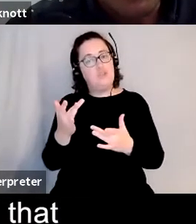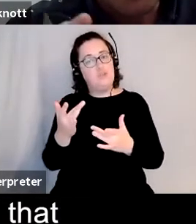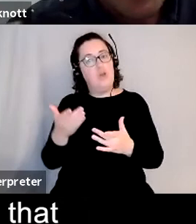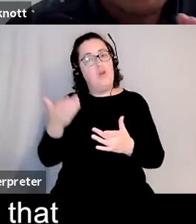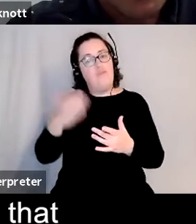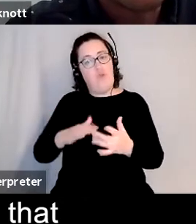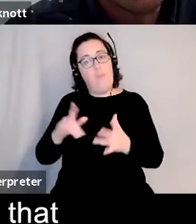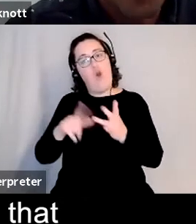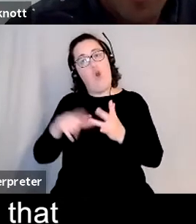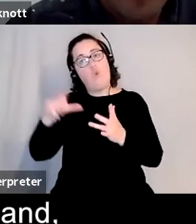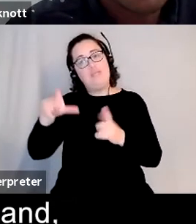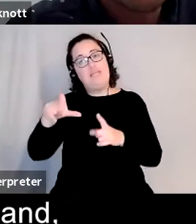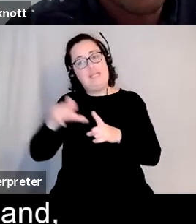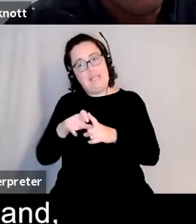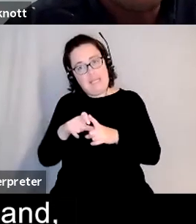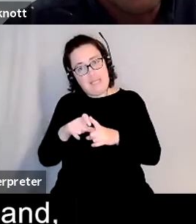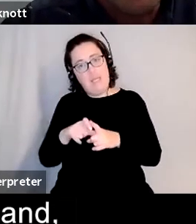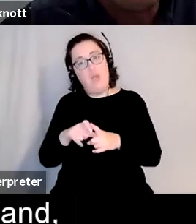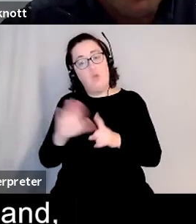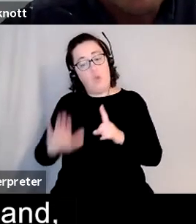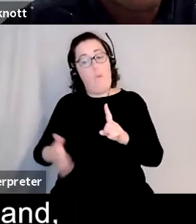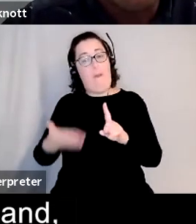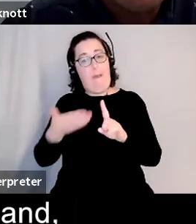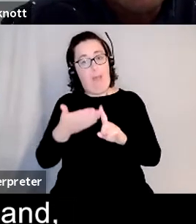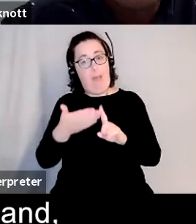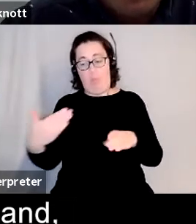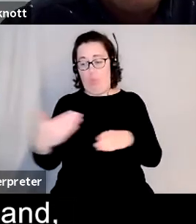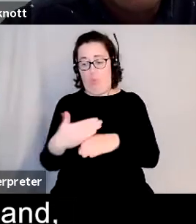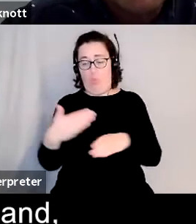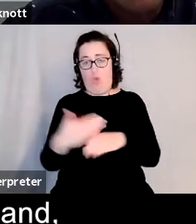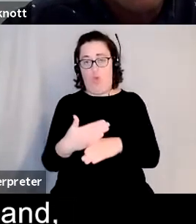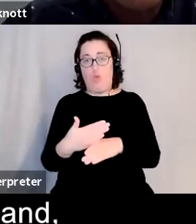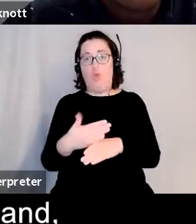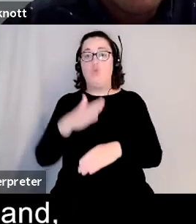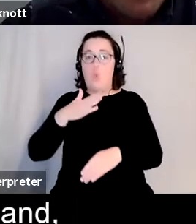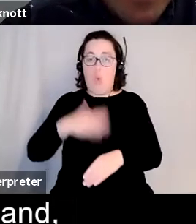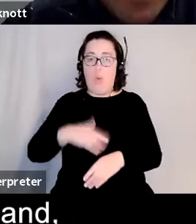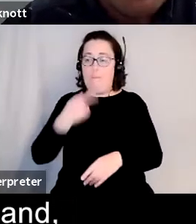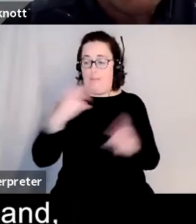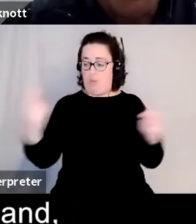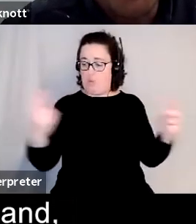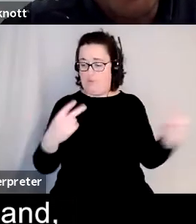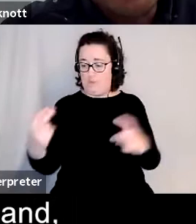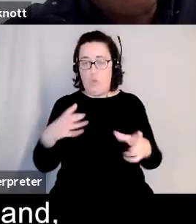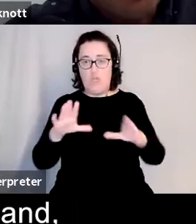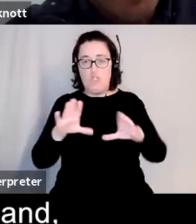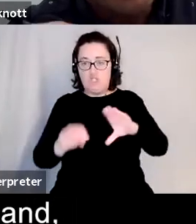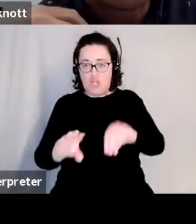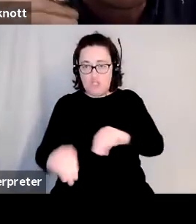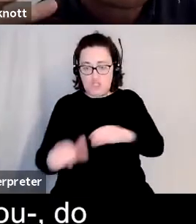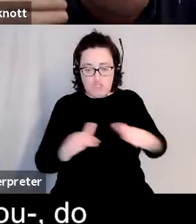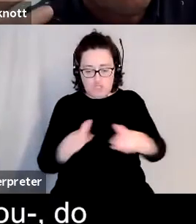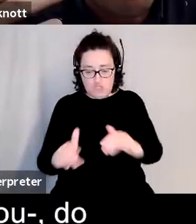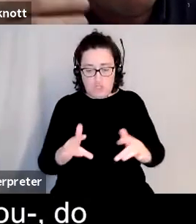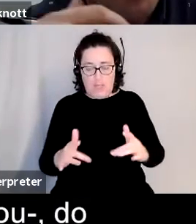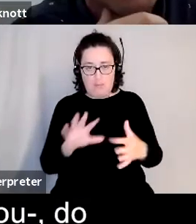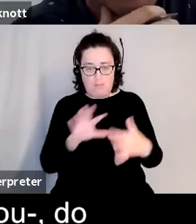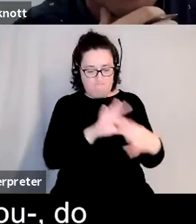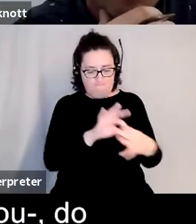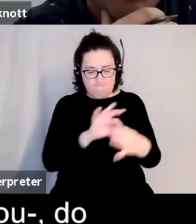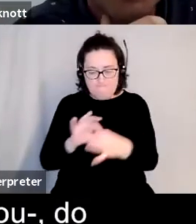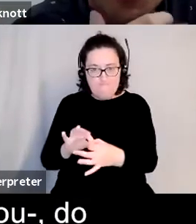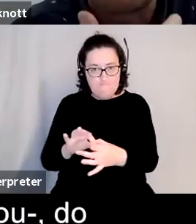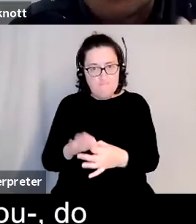of ocd you had intended your works for for viewers to to touch and engage with them in a different way do you have any